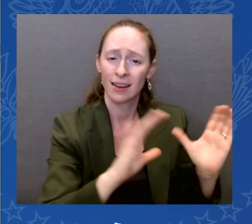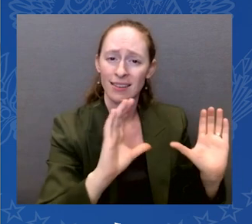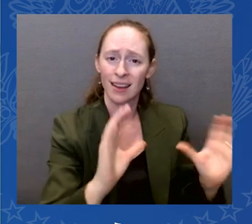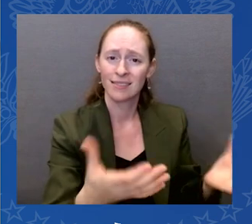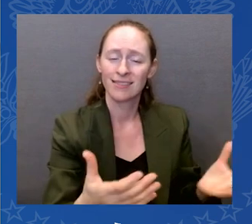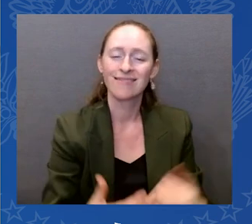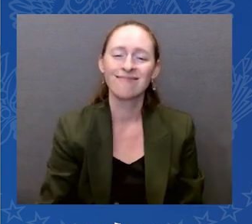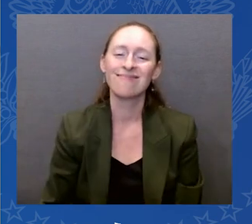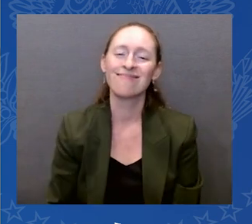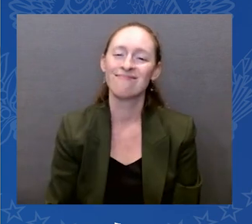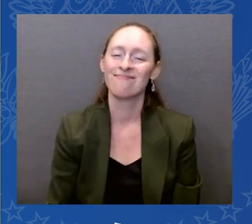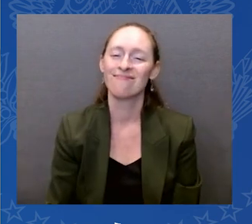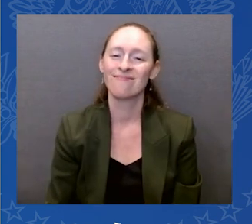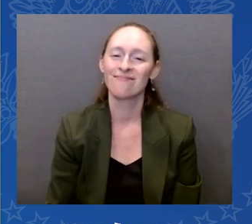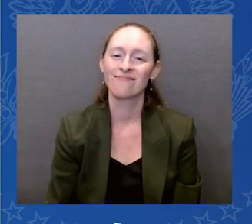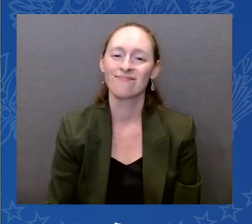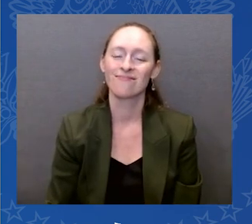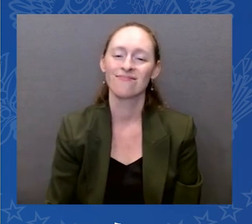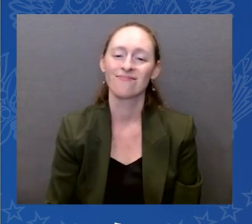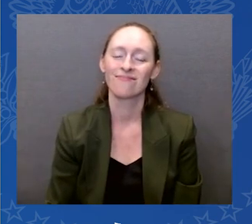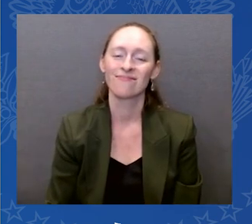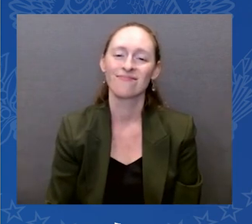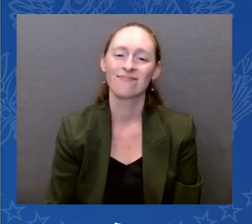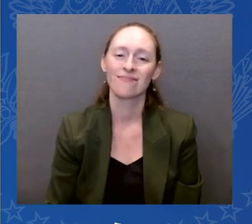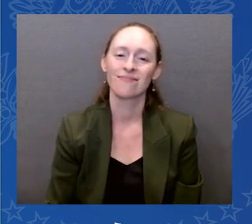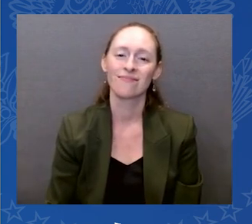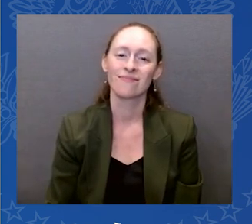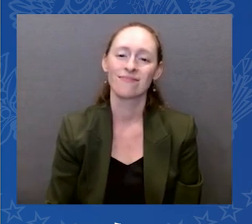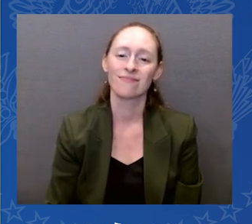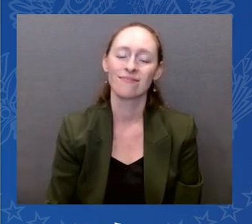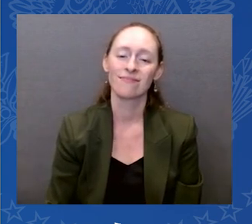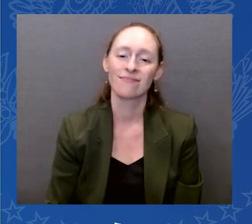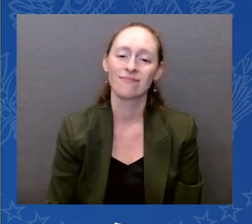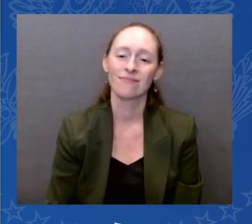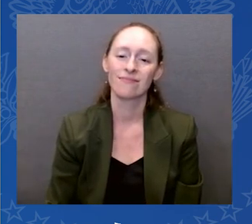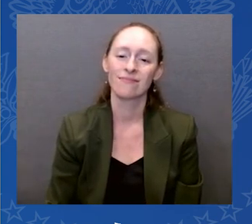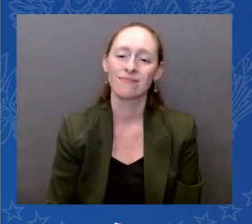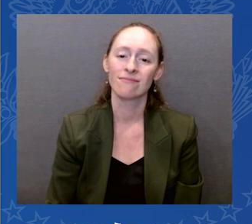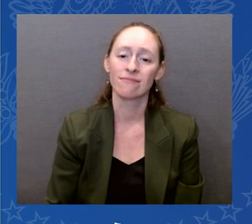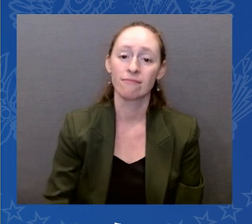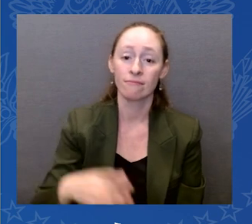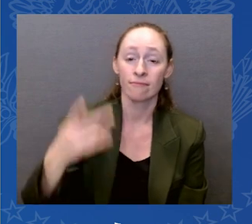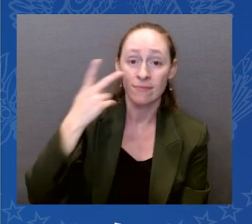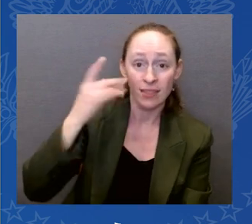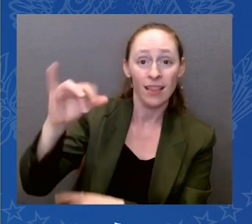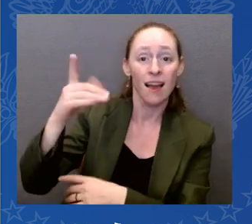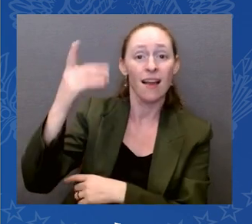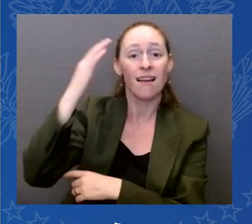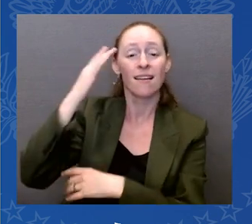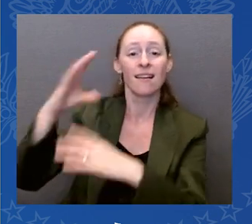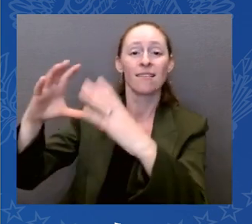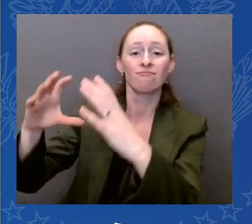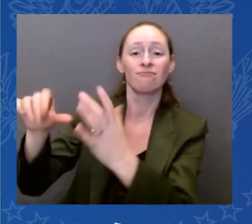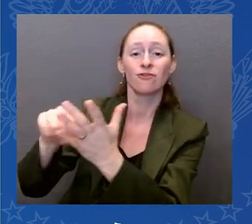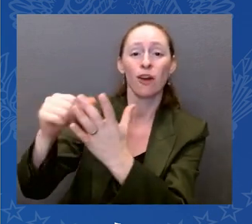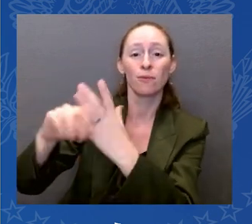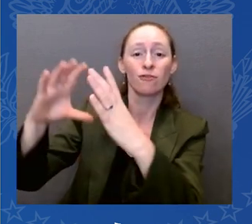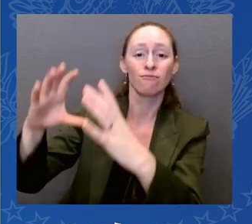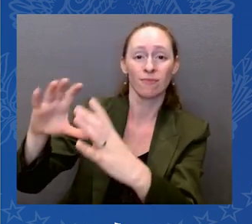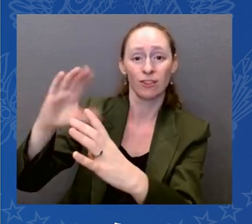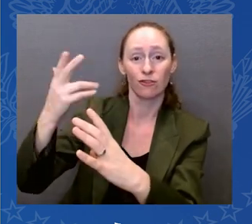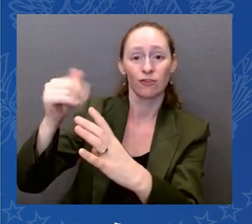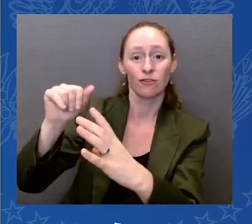signaling. For President Biden, it's a promise. And it's an inspiration